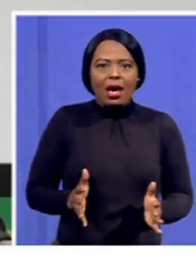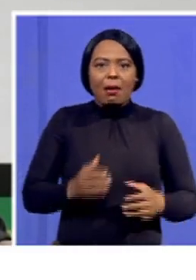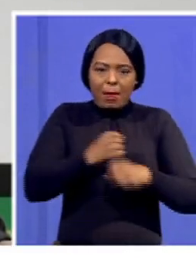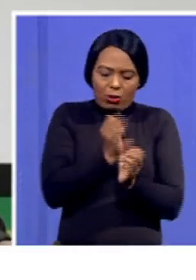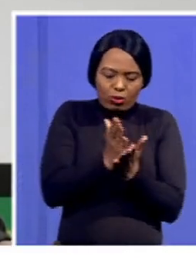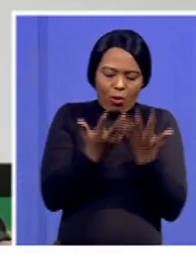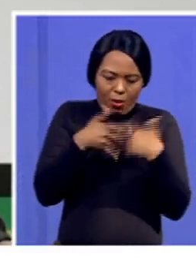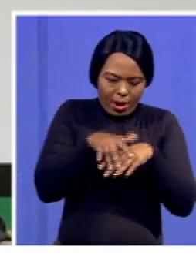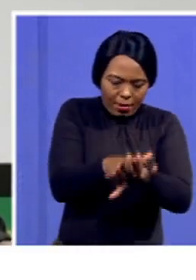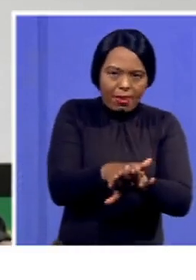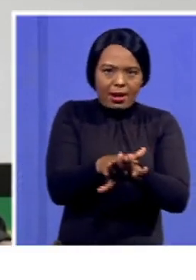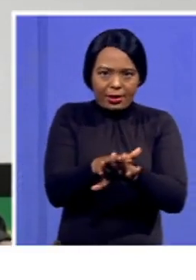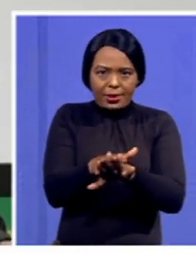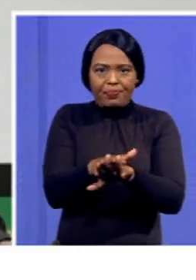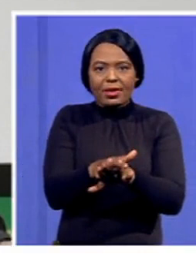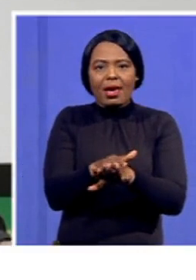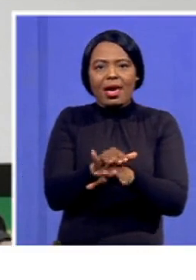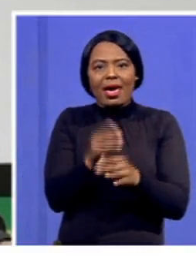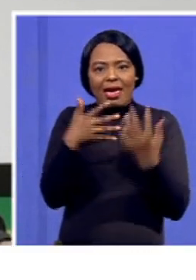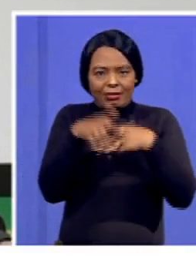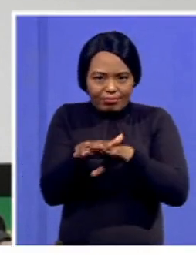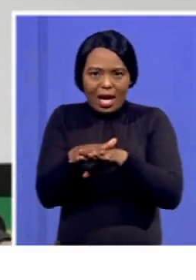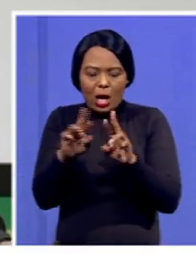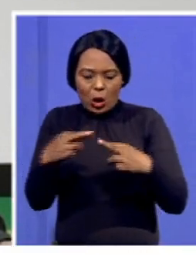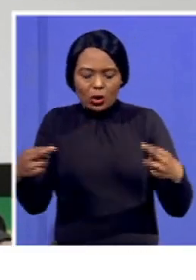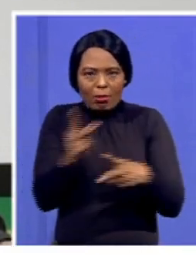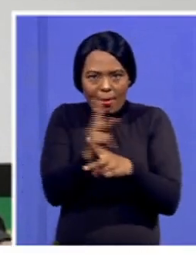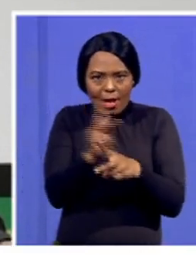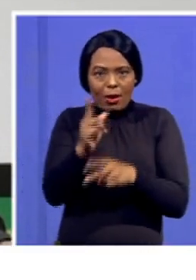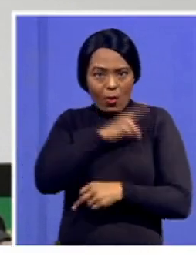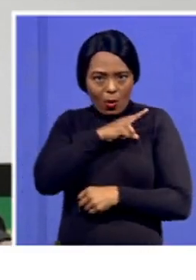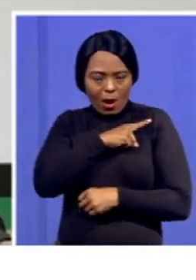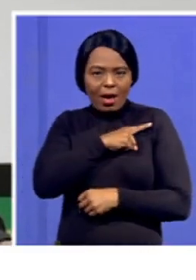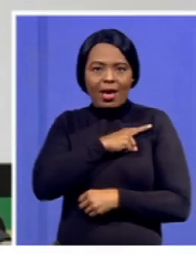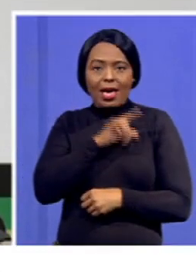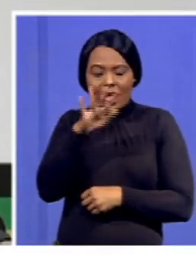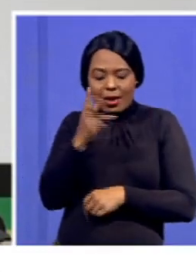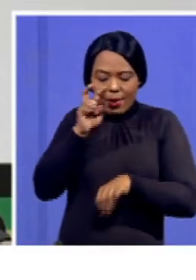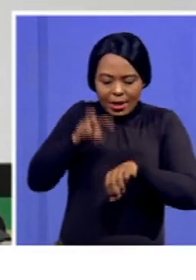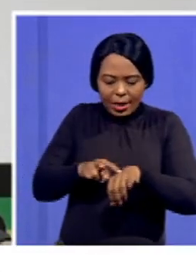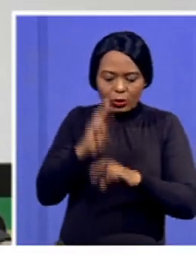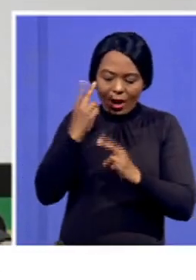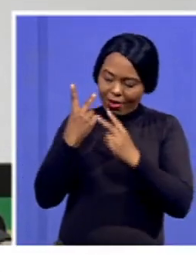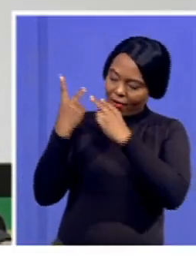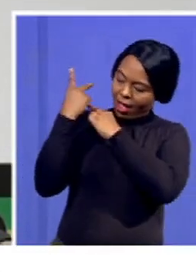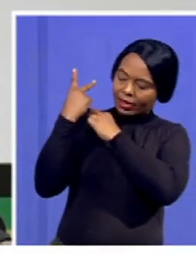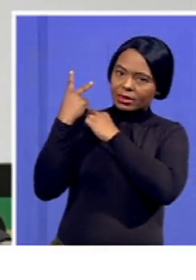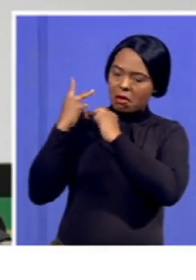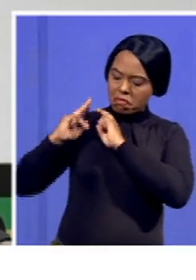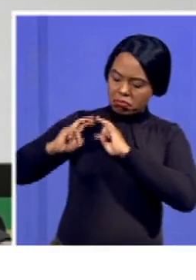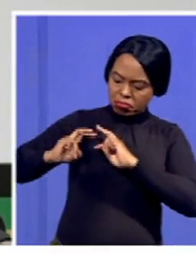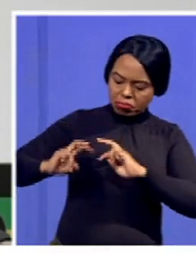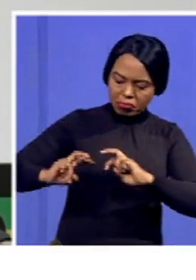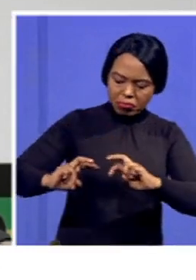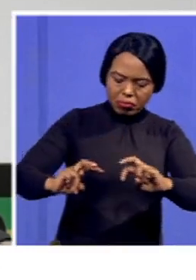integrated resource plan. And if there are needs for us to be able to reflect on it and check in terms of